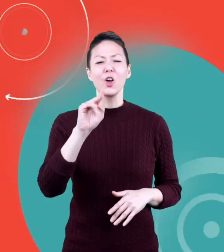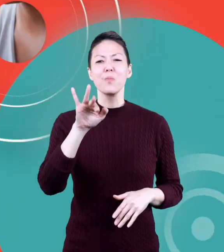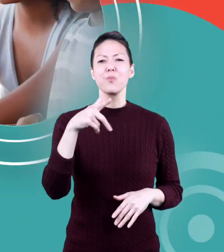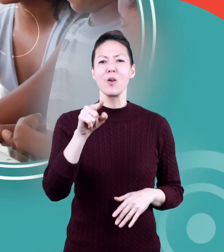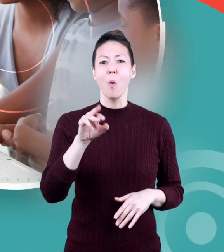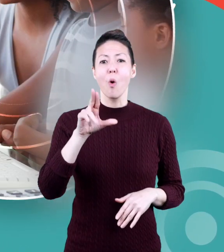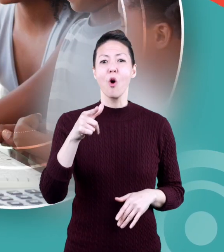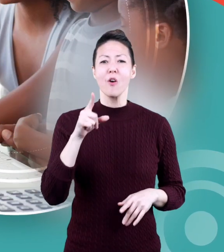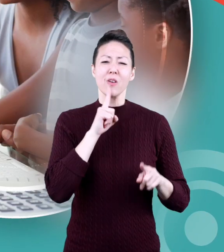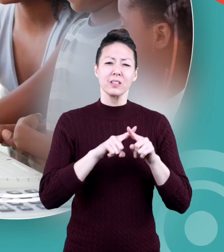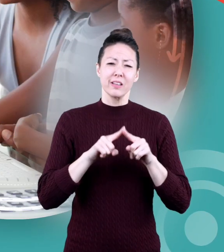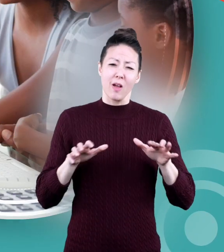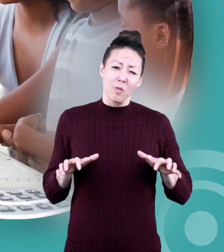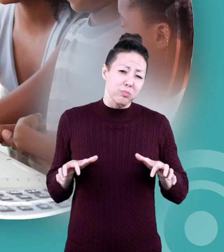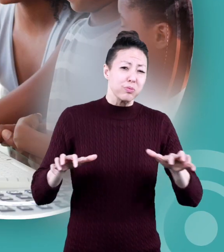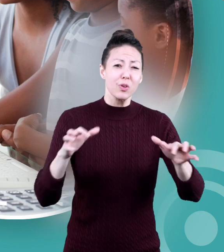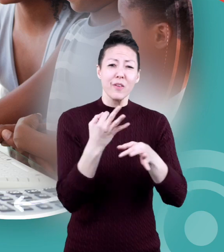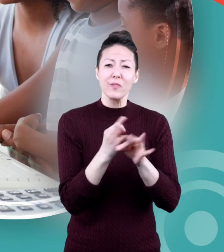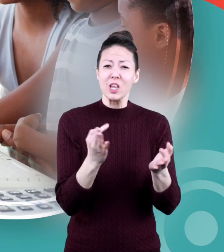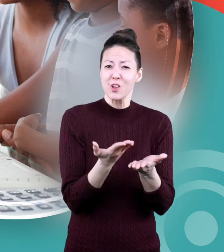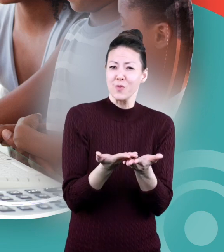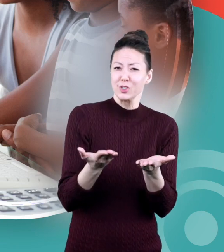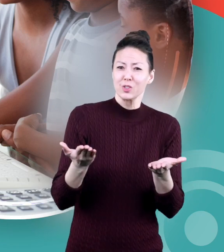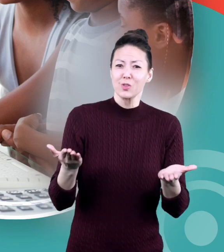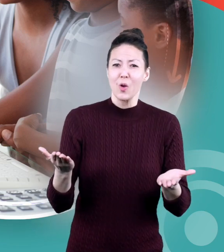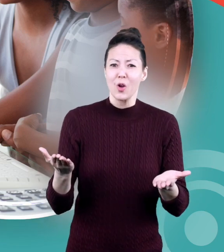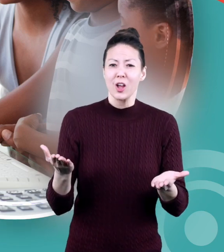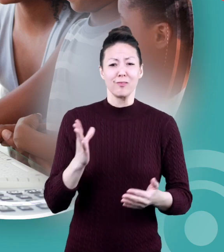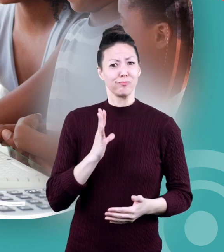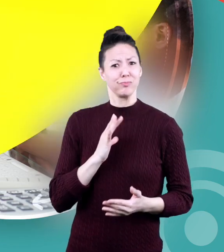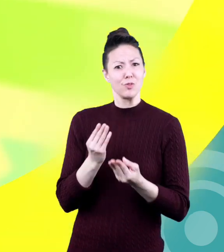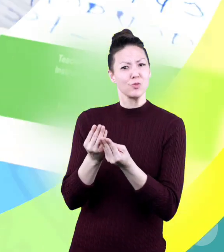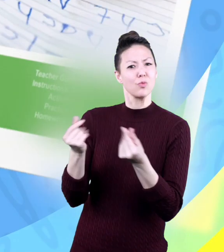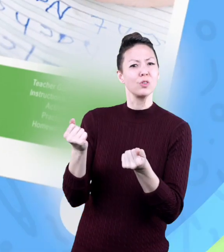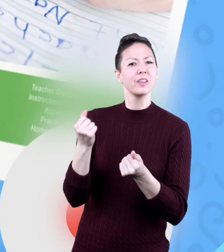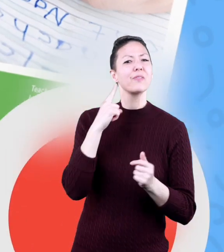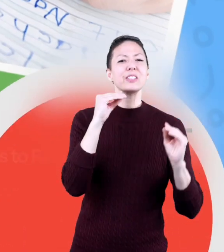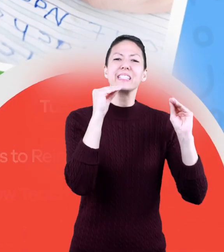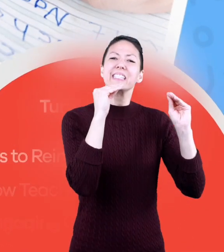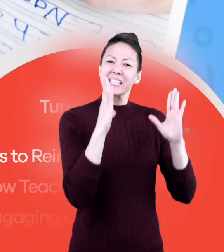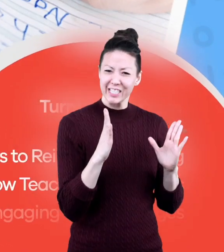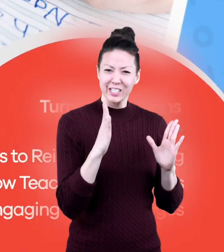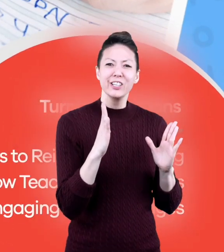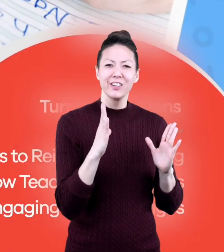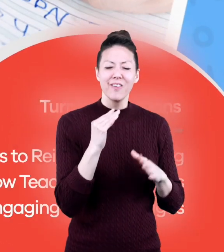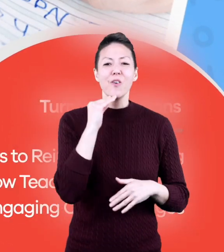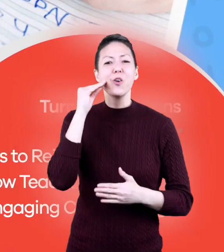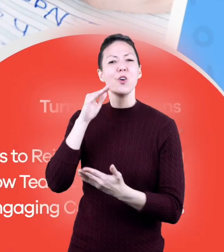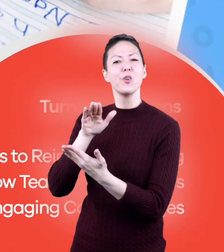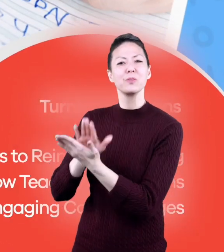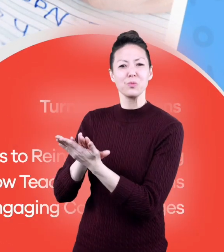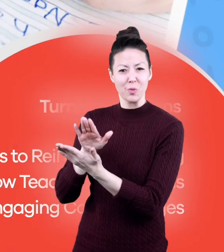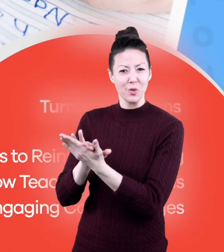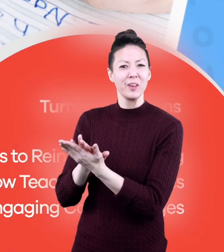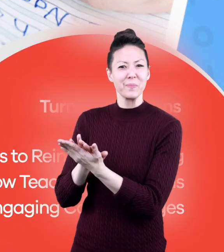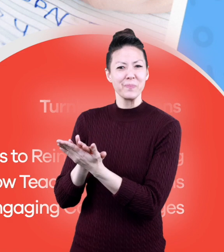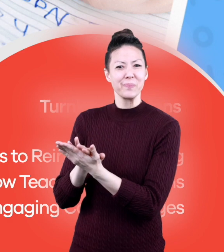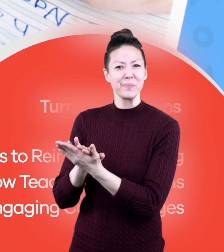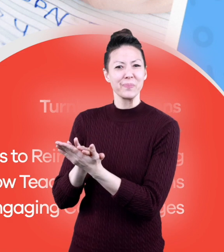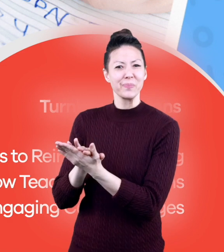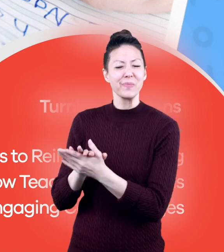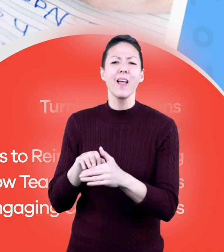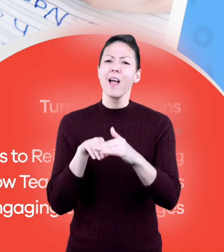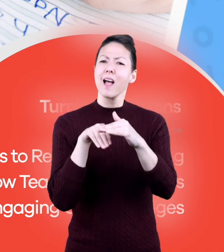at learnbright.org for thousands of free resources and turnkey solutions for teachers and